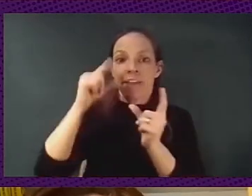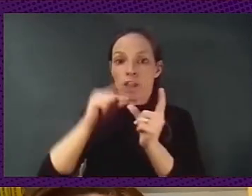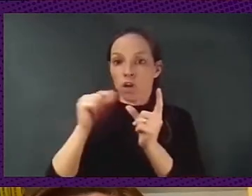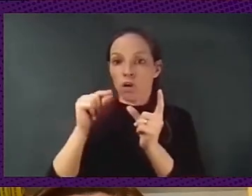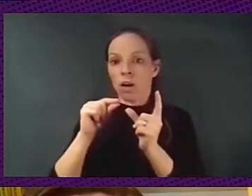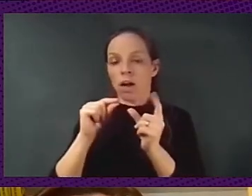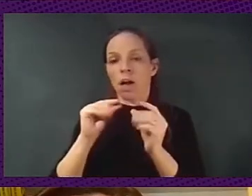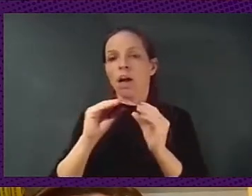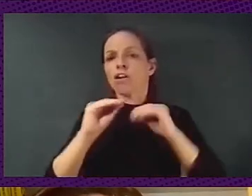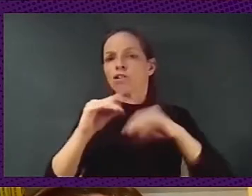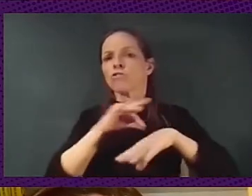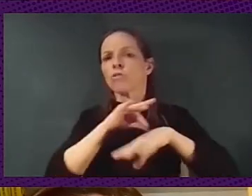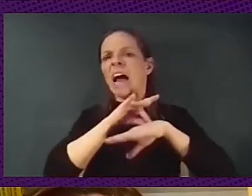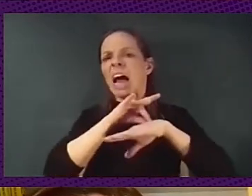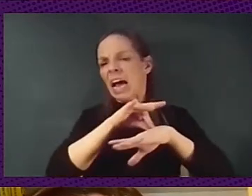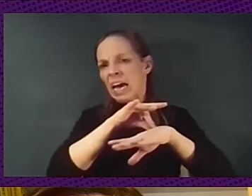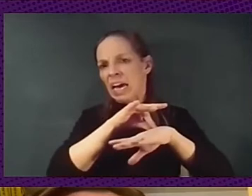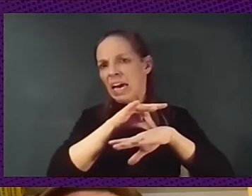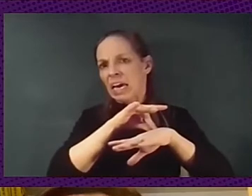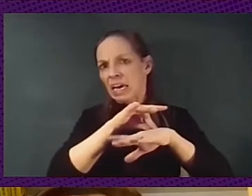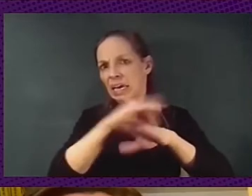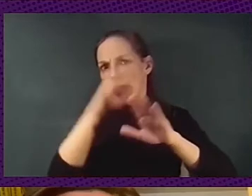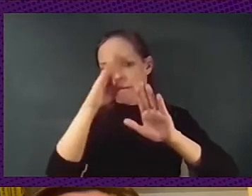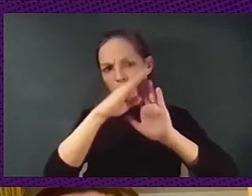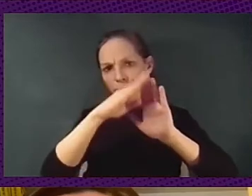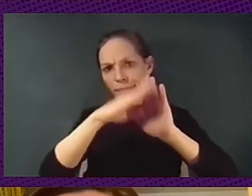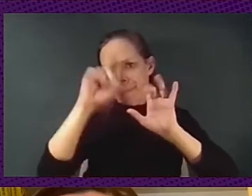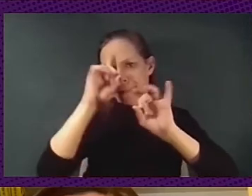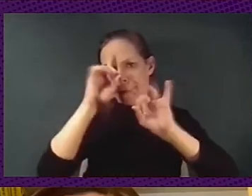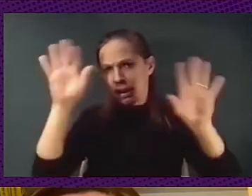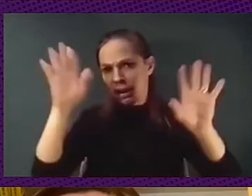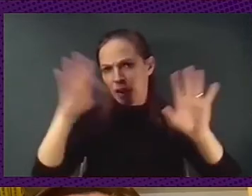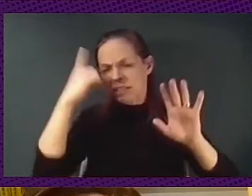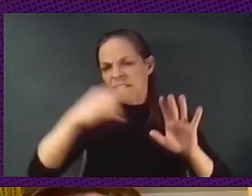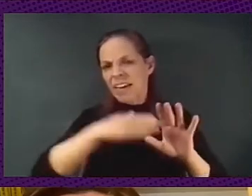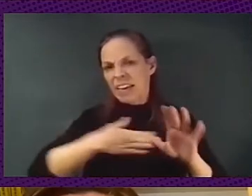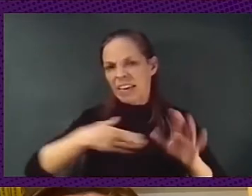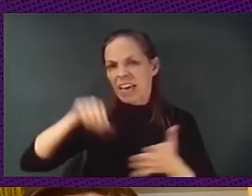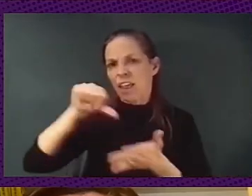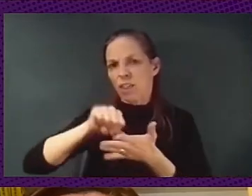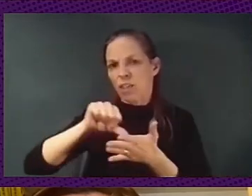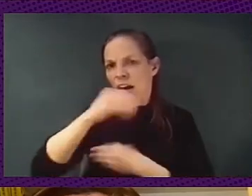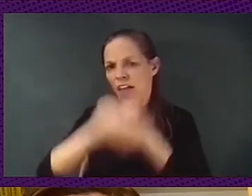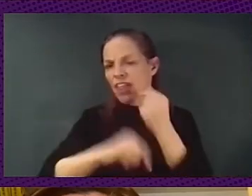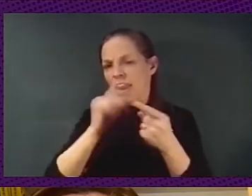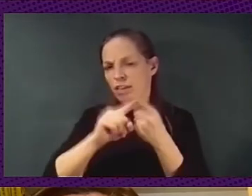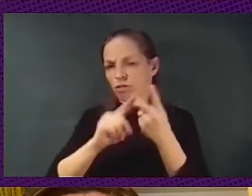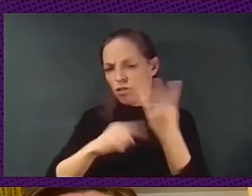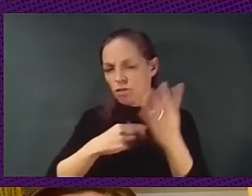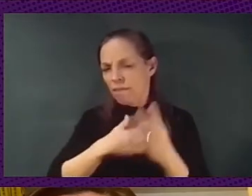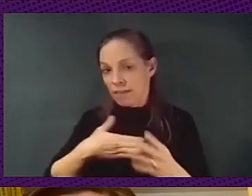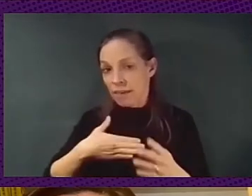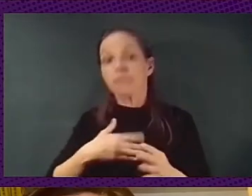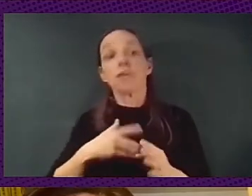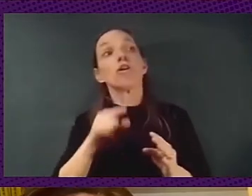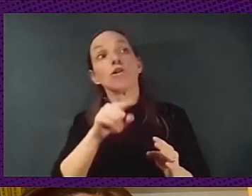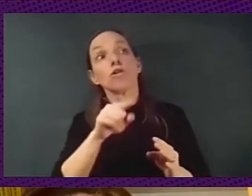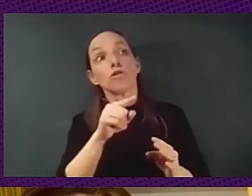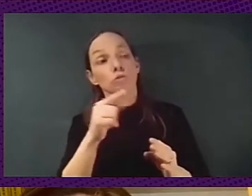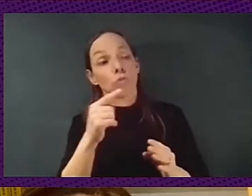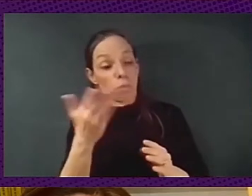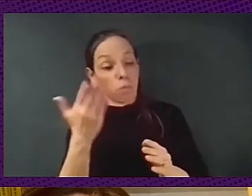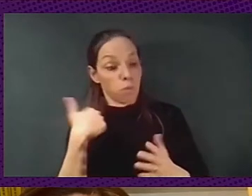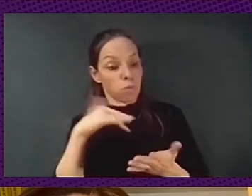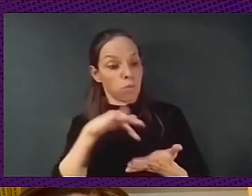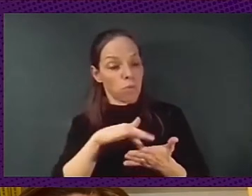the limits that you saw on the city level? And which should be, in your ideal